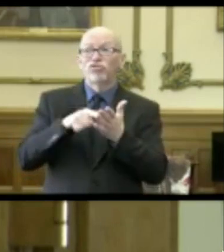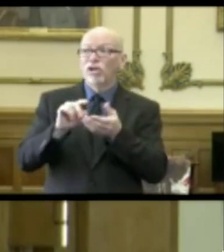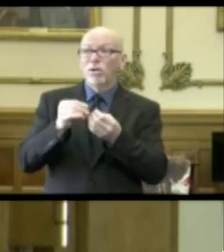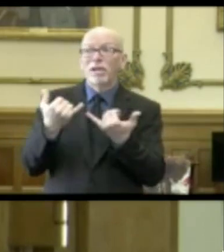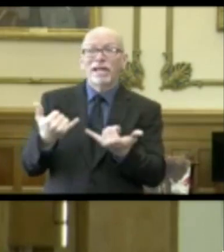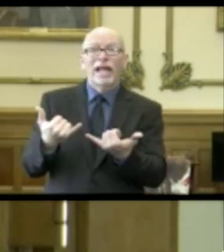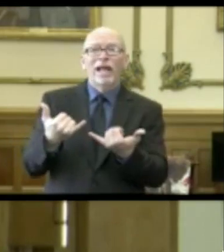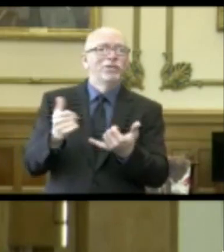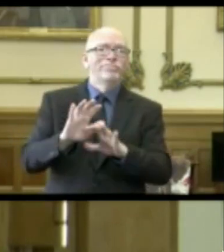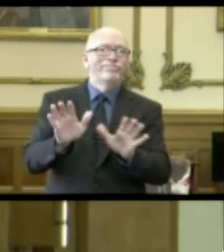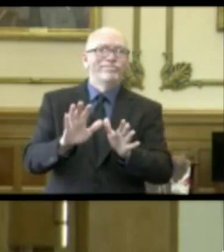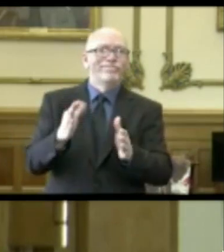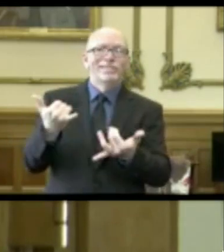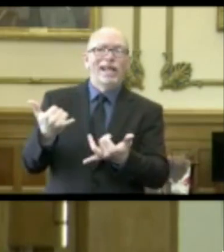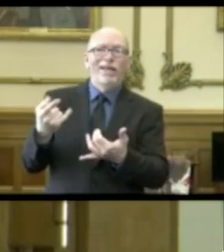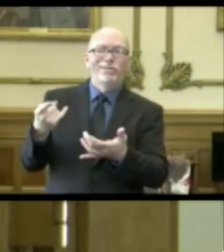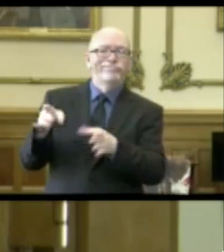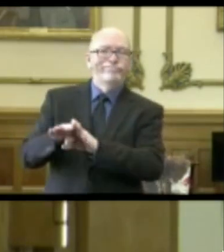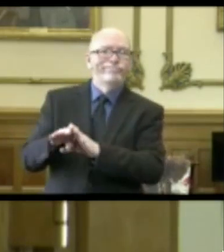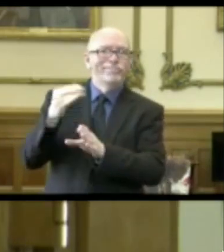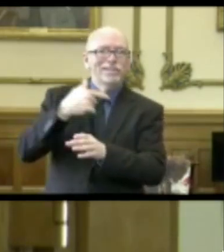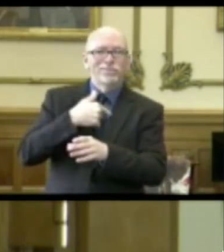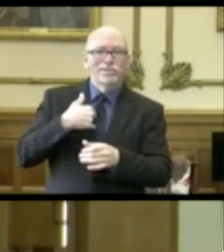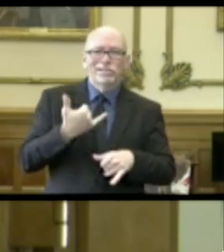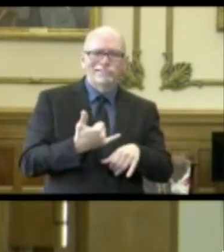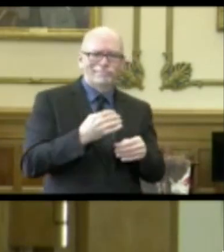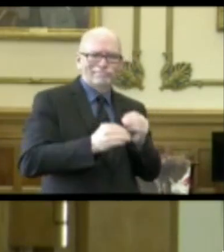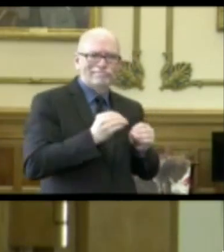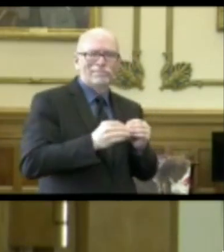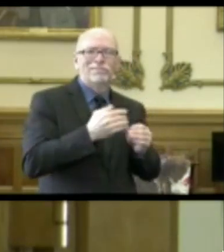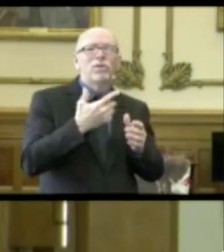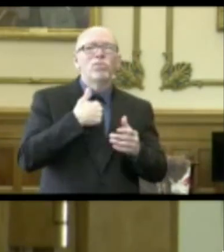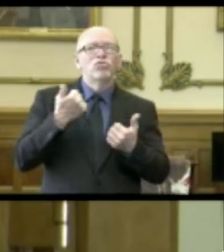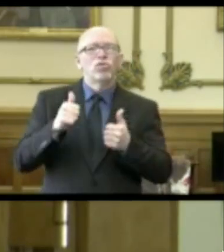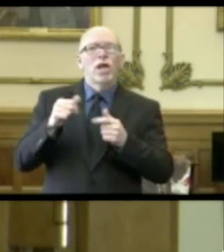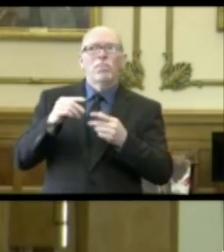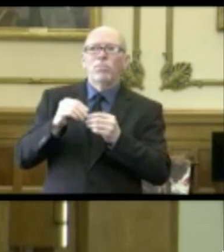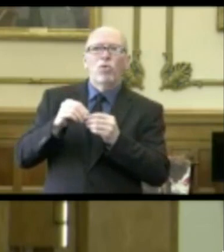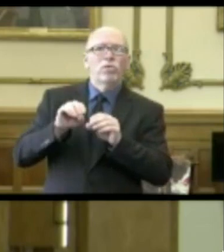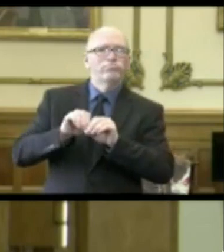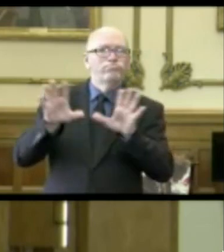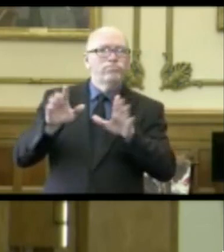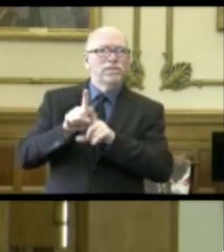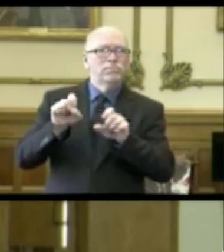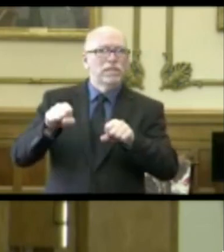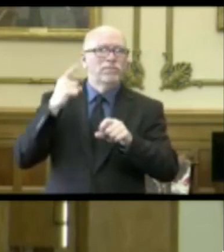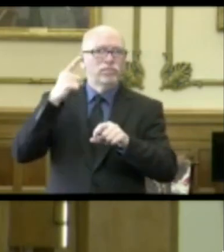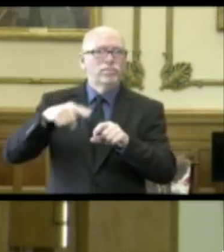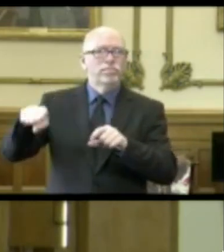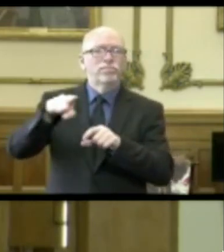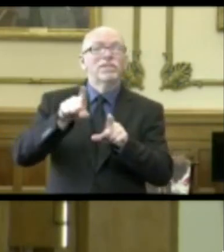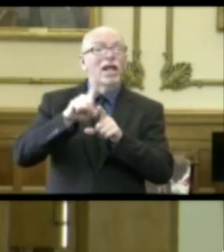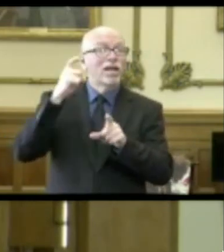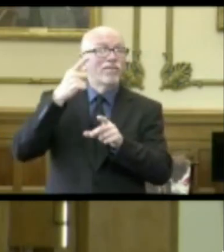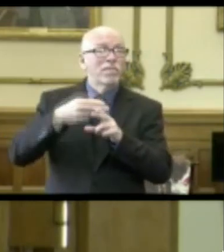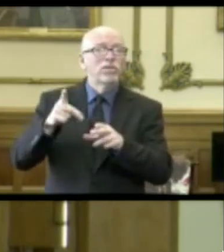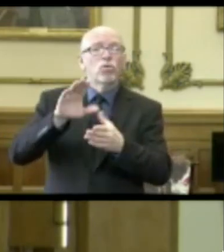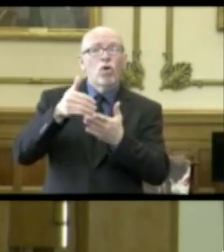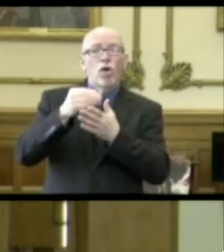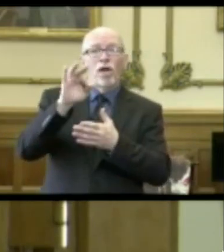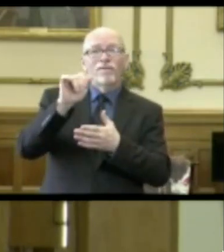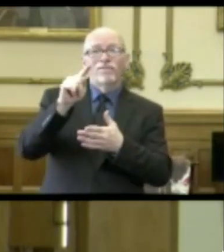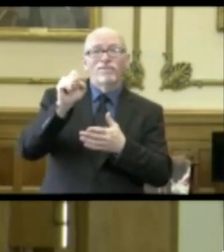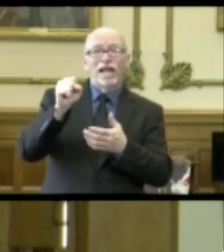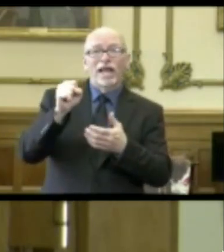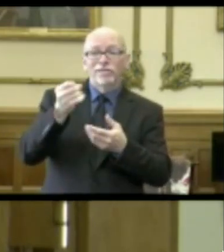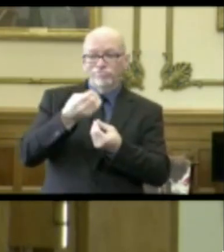numbers right now, it's probably down because we are trying to be as transparent as possible and, like the governor mentioned, to put all the facts out